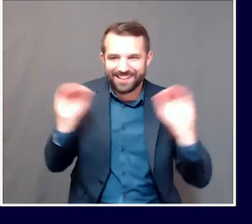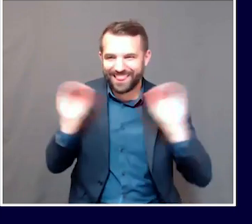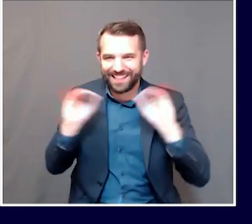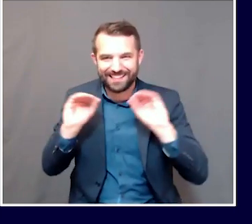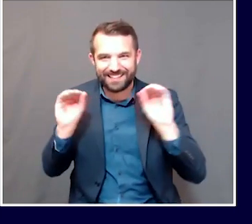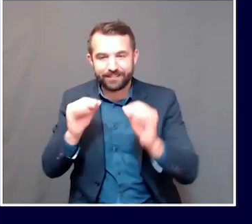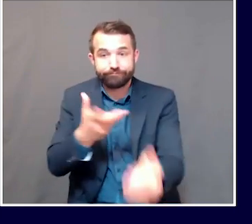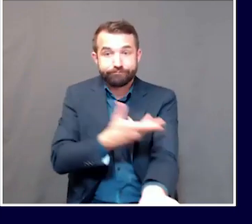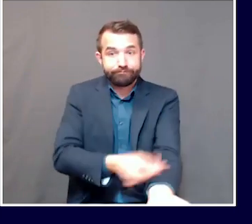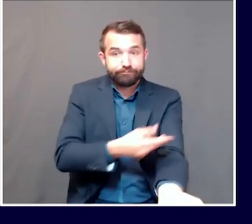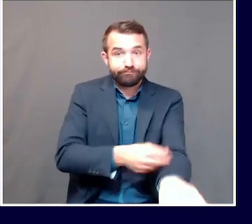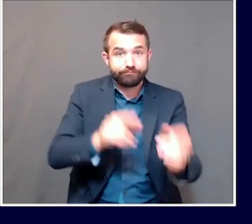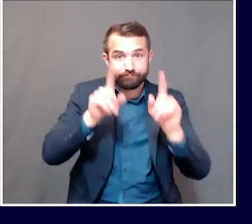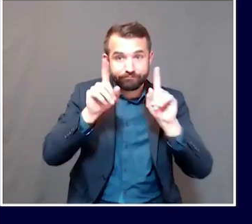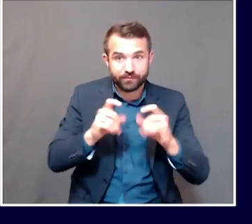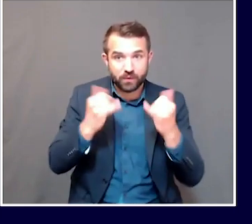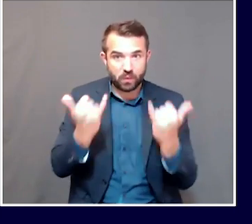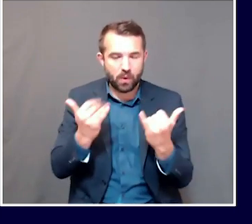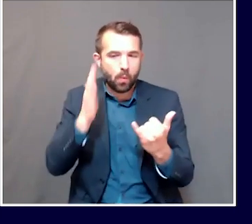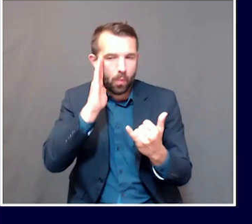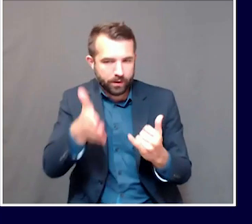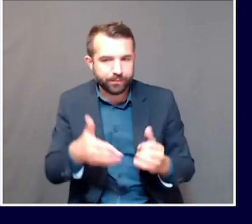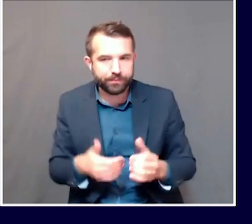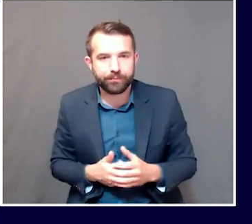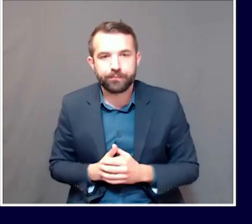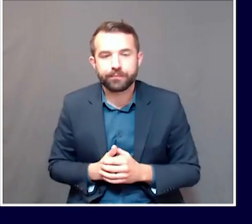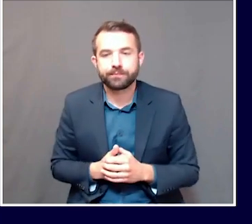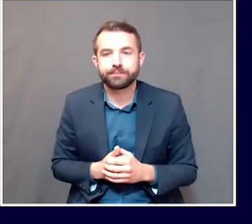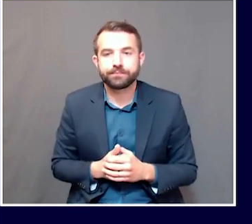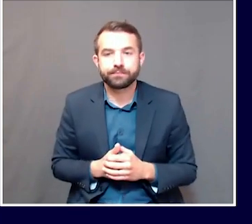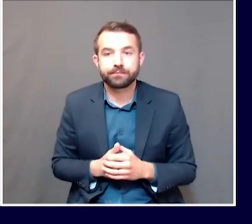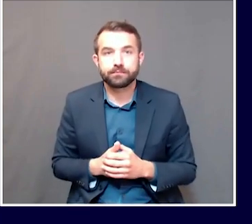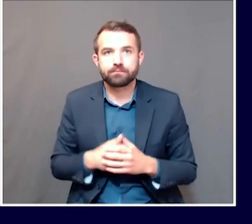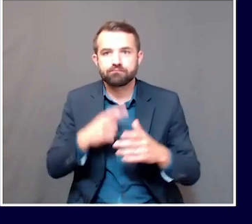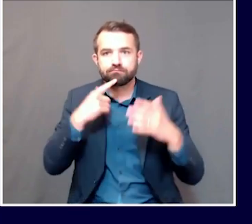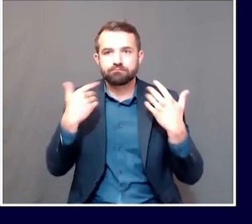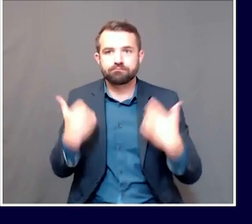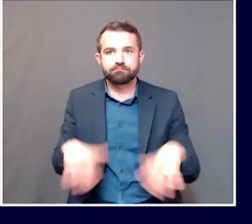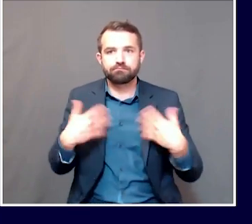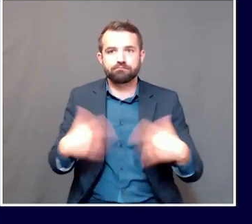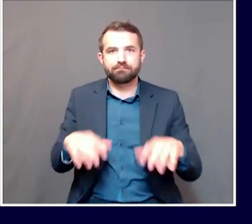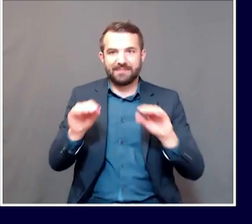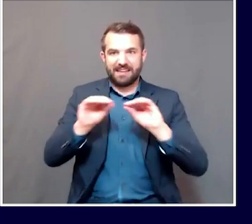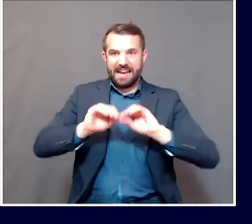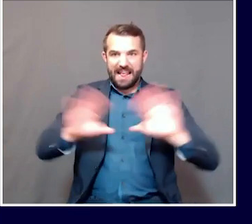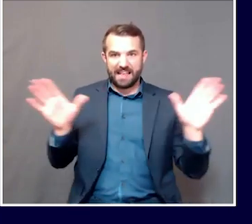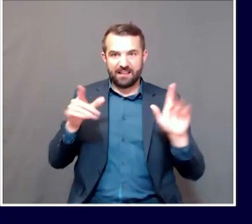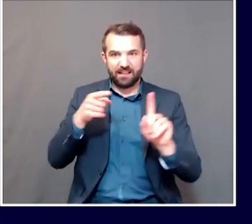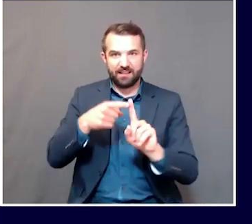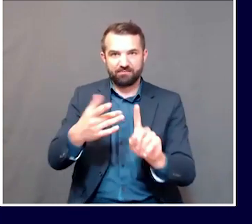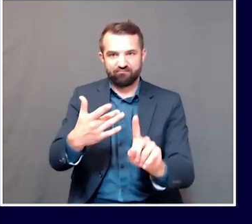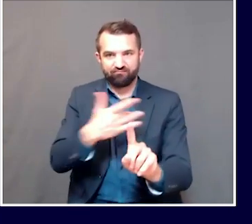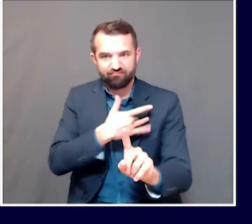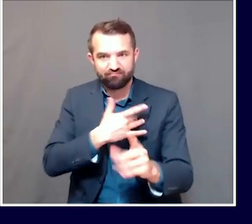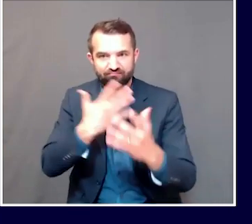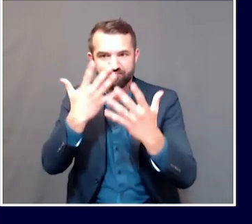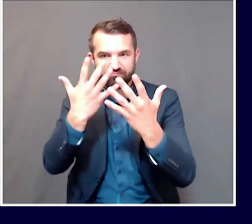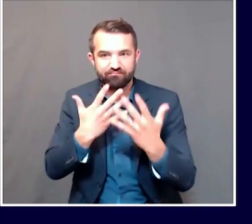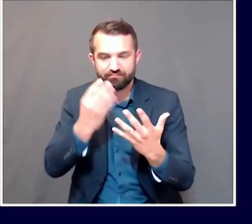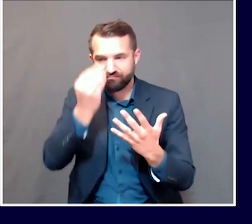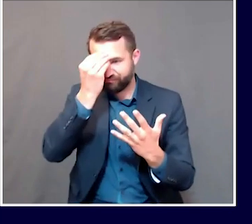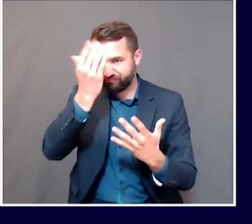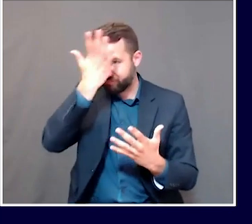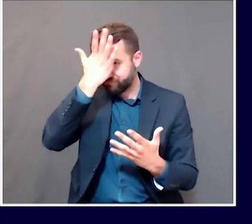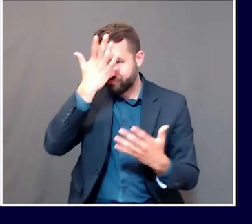later today, she wrote. She said this was a clear shot across the bow for our family as we have an extended familial